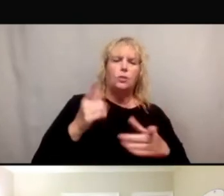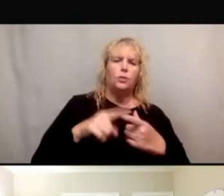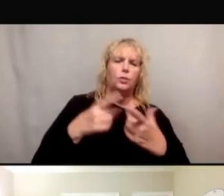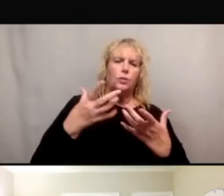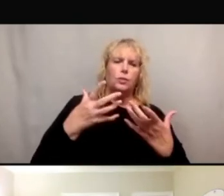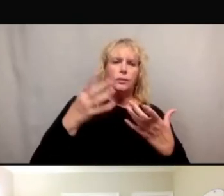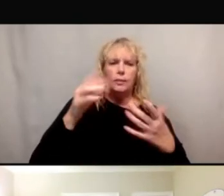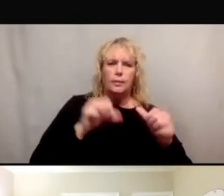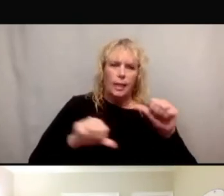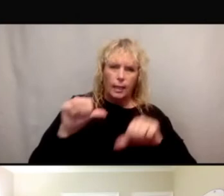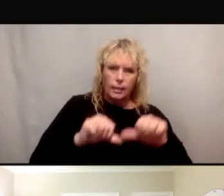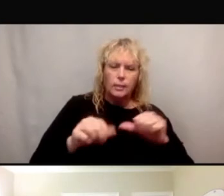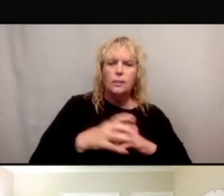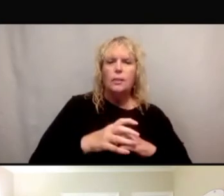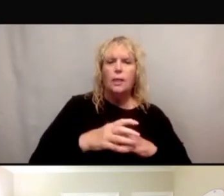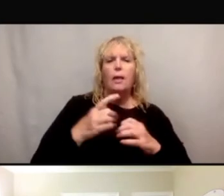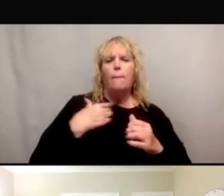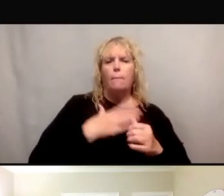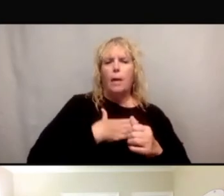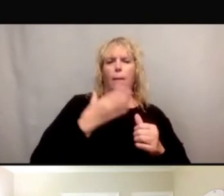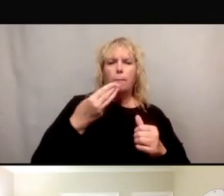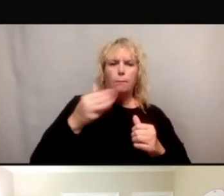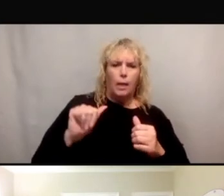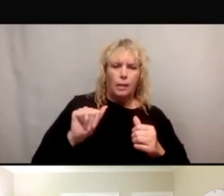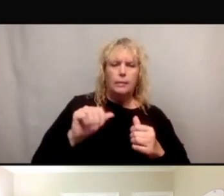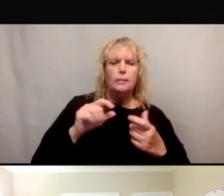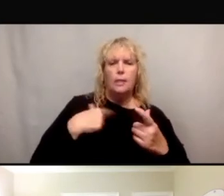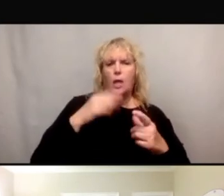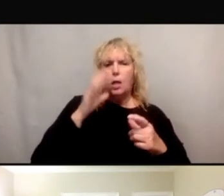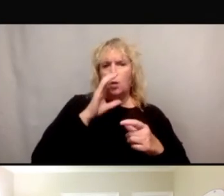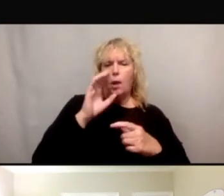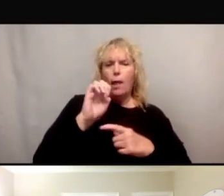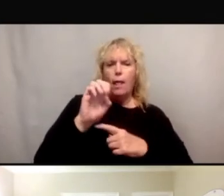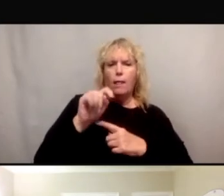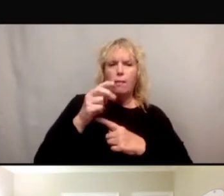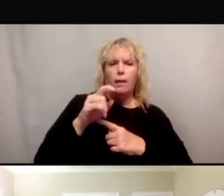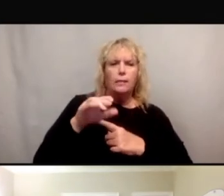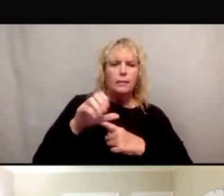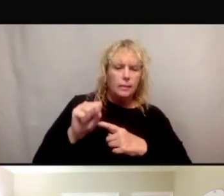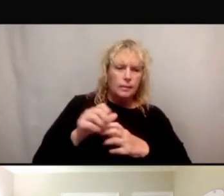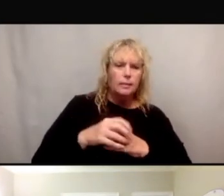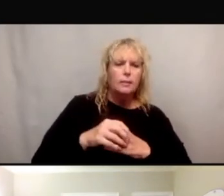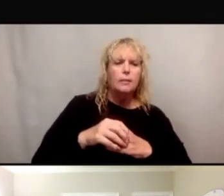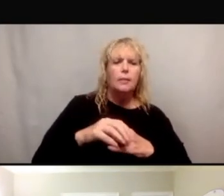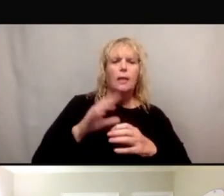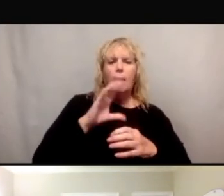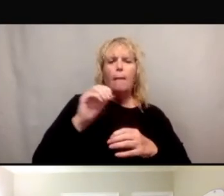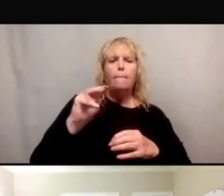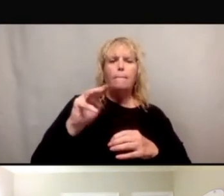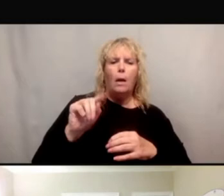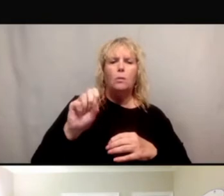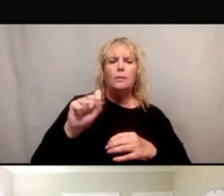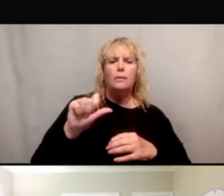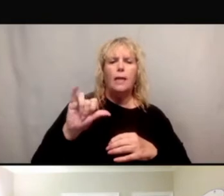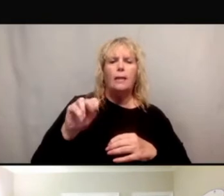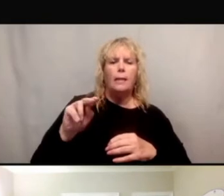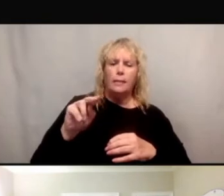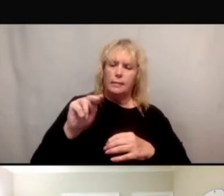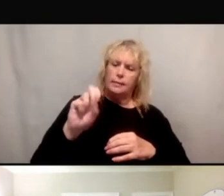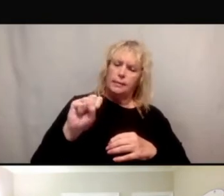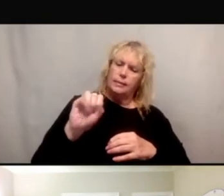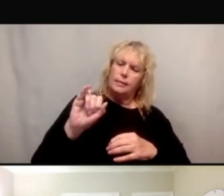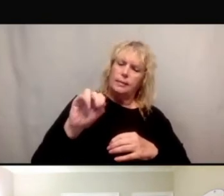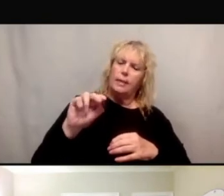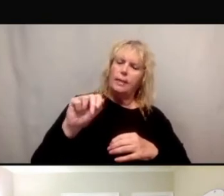master's of science degree in research ethics at Union Graduate County and Mount Sinai School of Medicine. I'm an inspiring